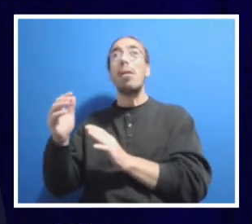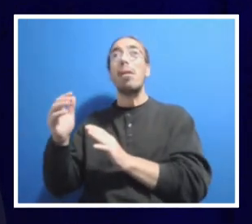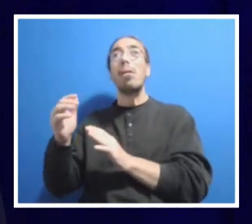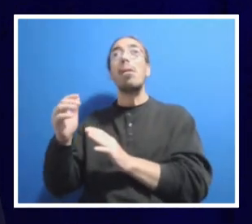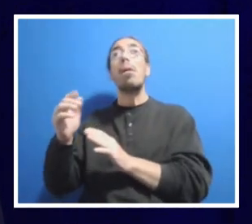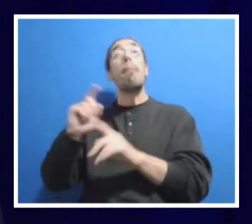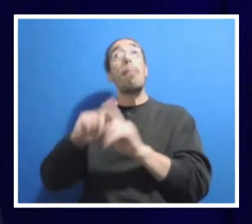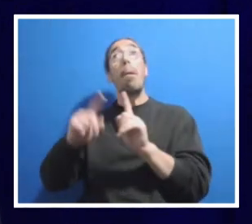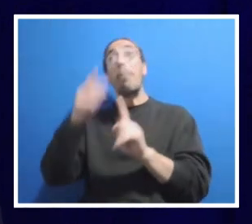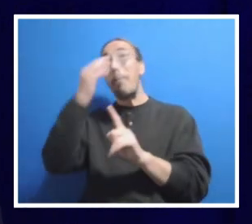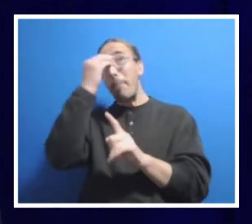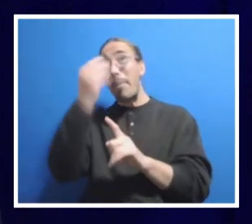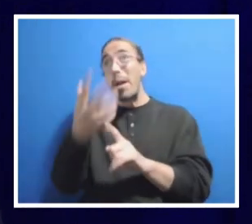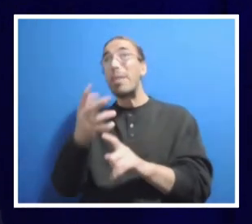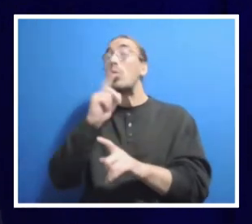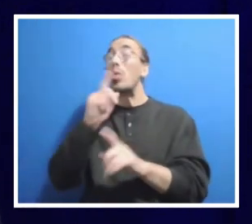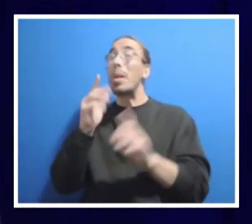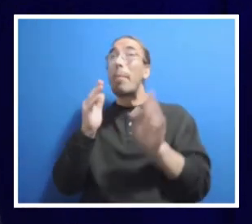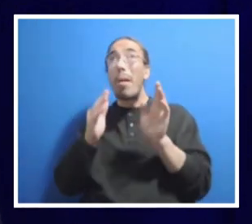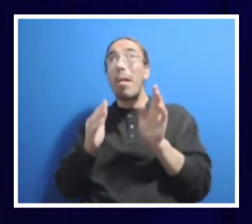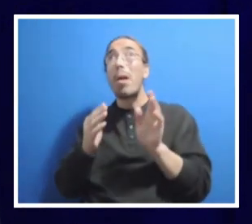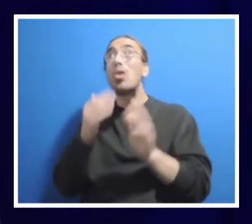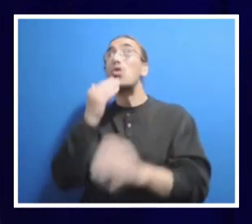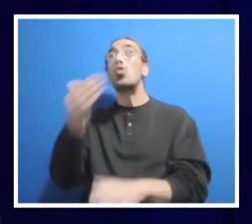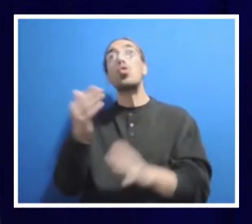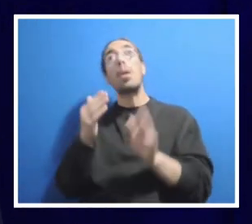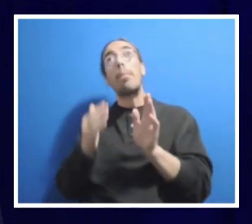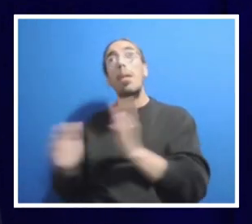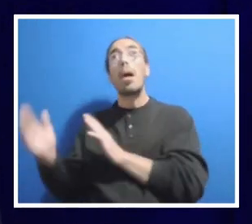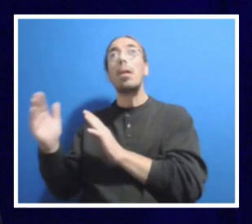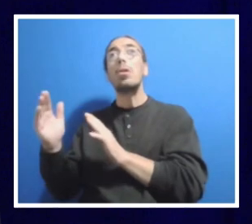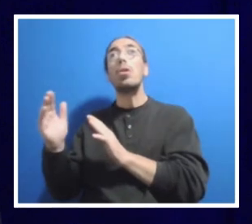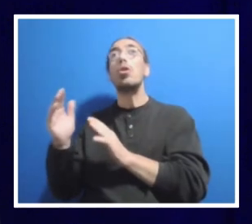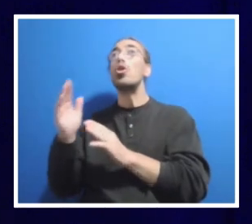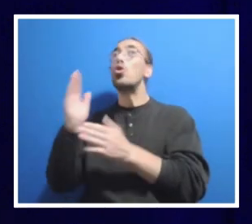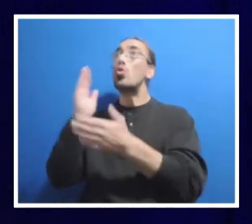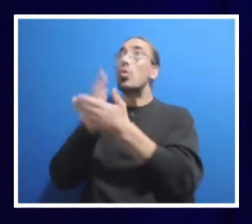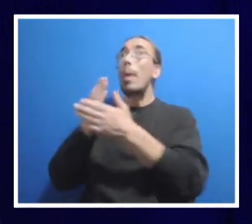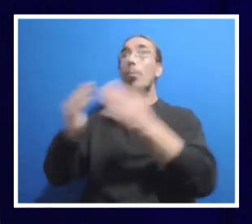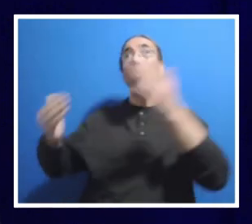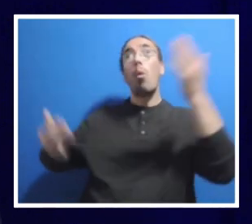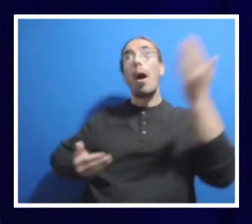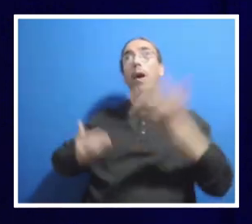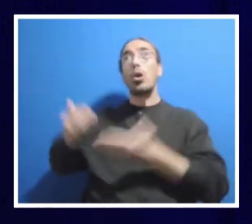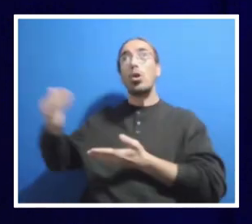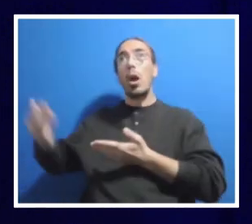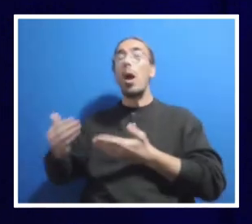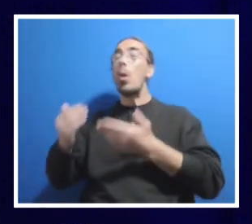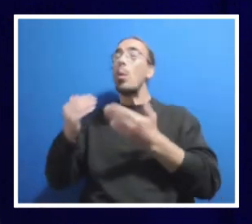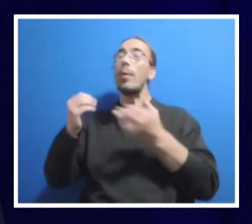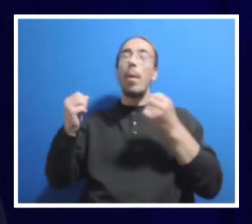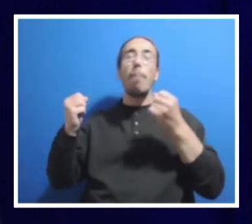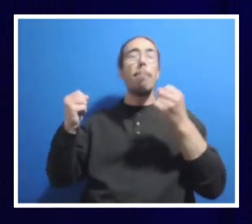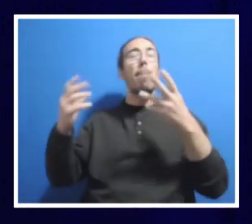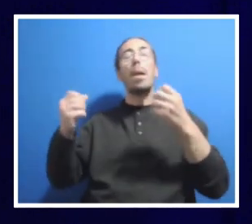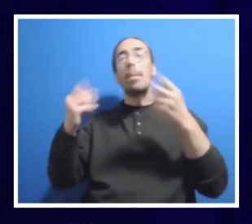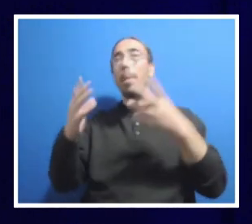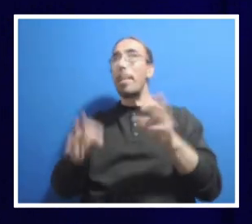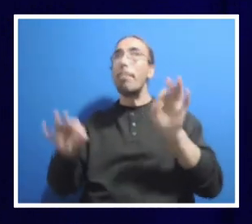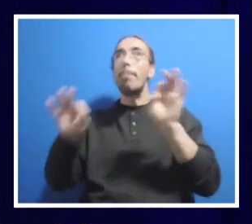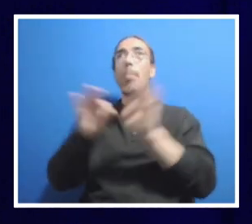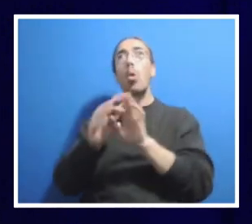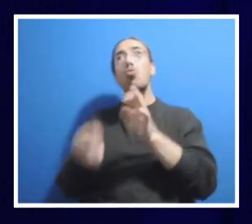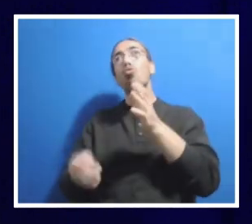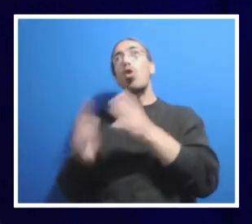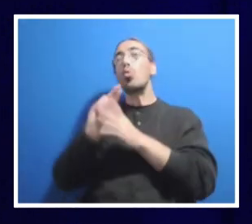know it was strategic stop to hiring. We are continuing to hire many, many critical roles. The last